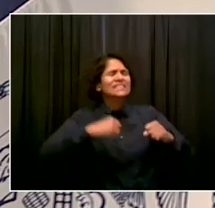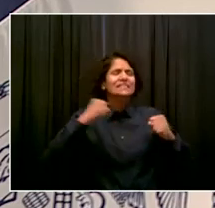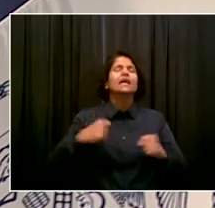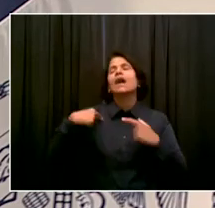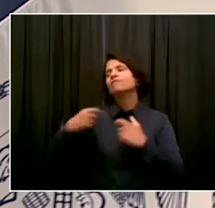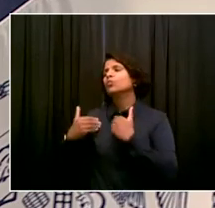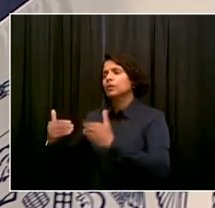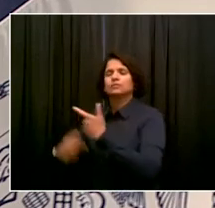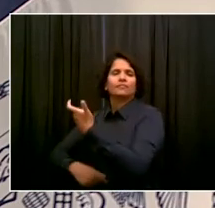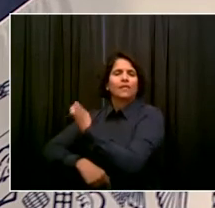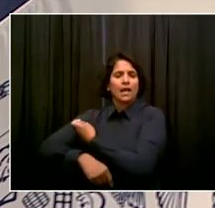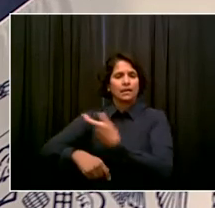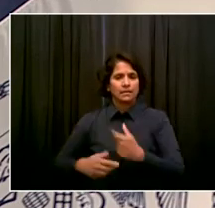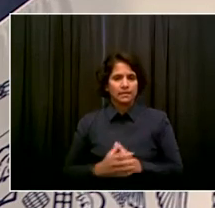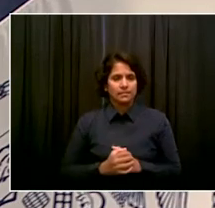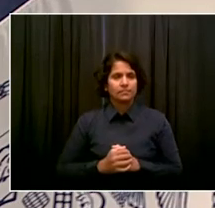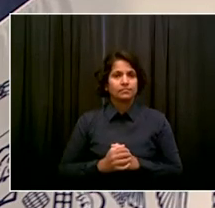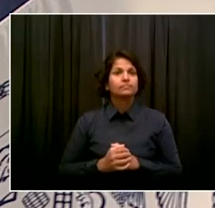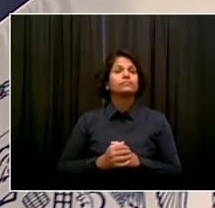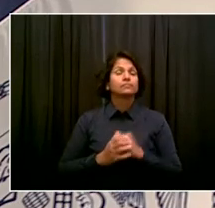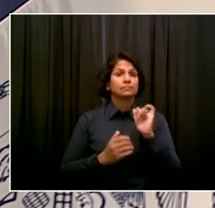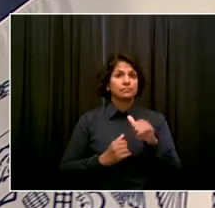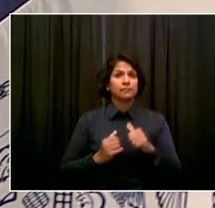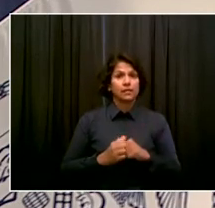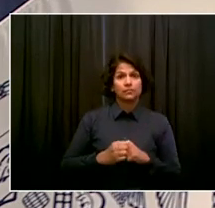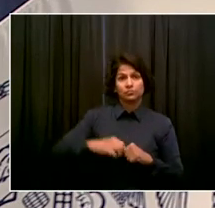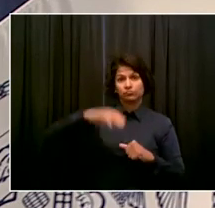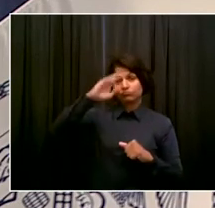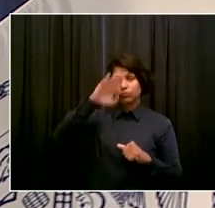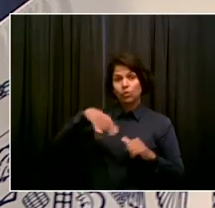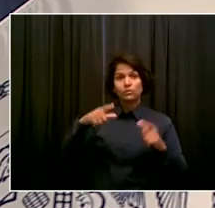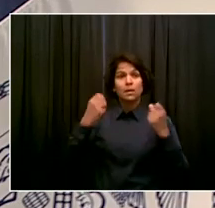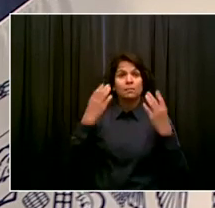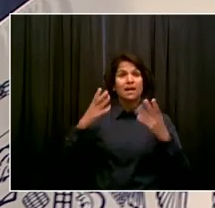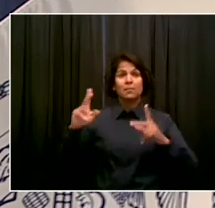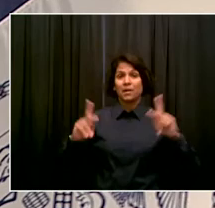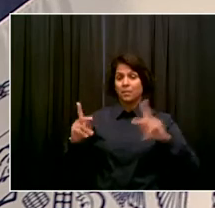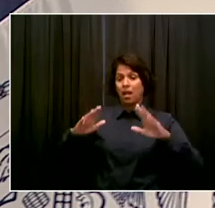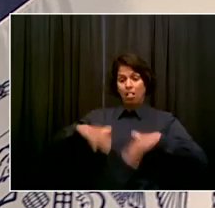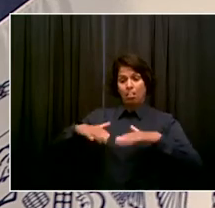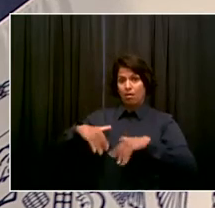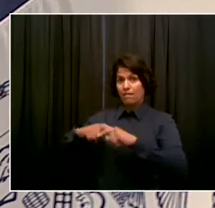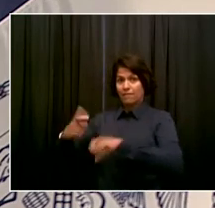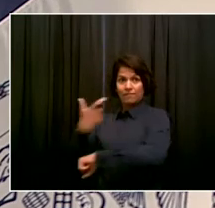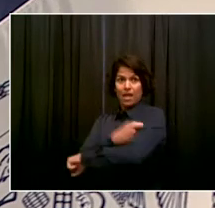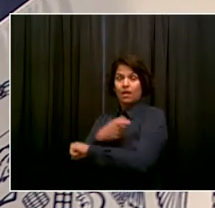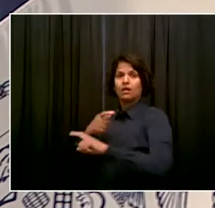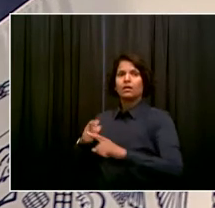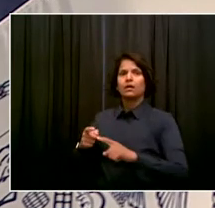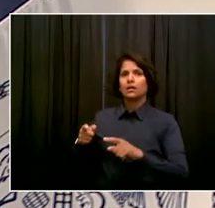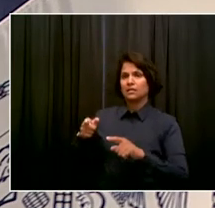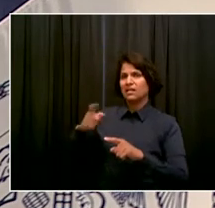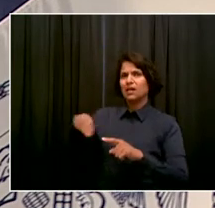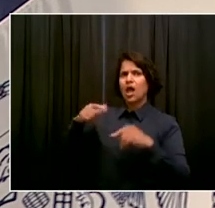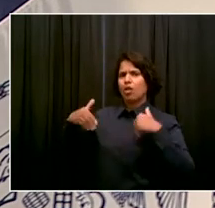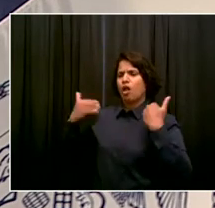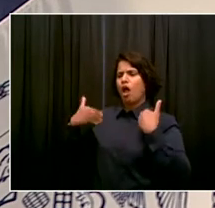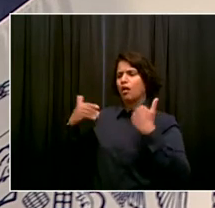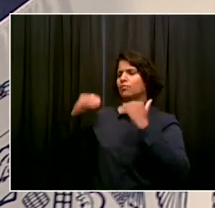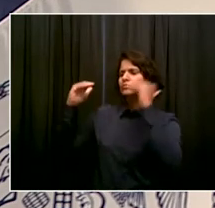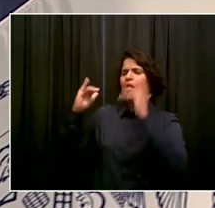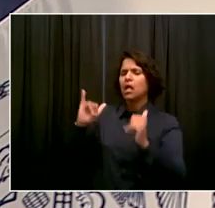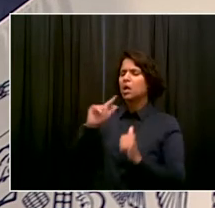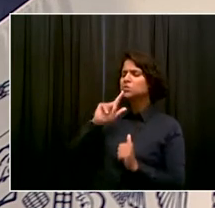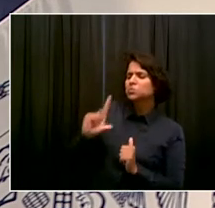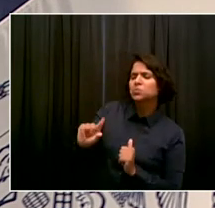about are younger, we know, we know it for a fact, that younger New Yorkers want to live the full life of this city.